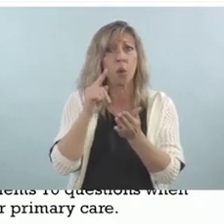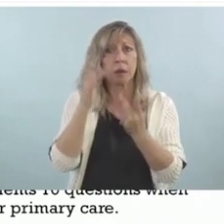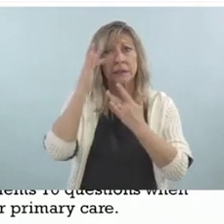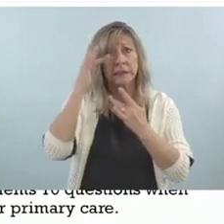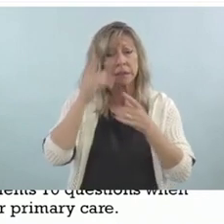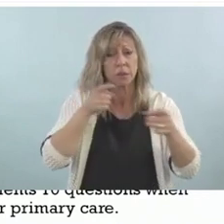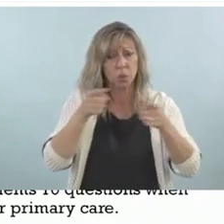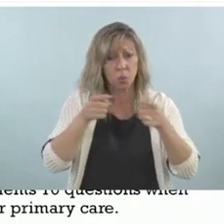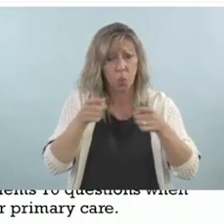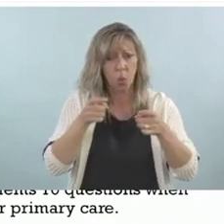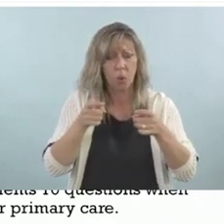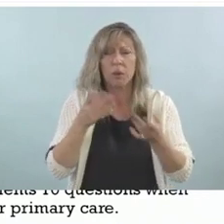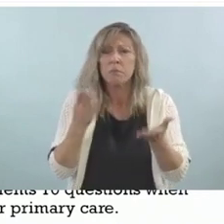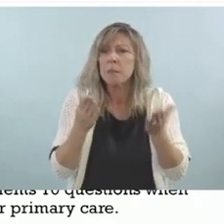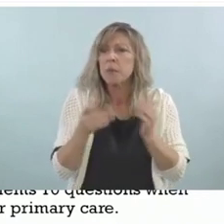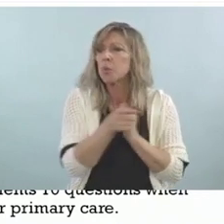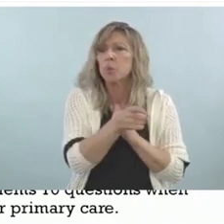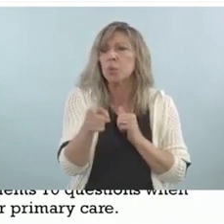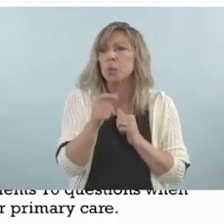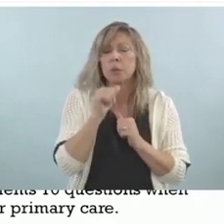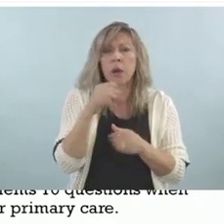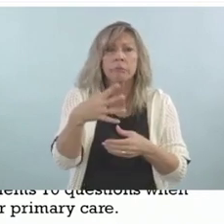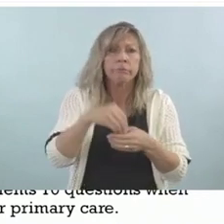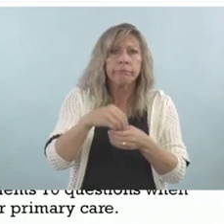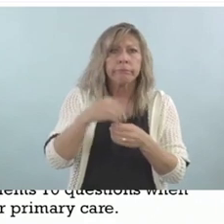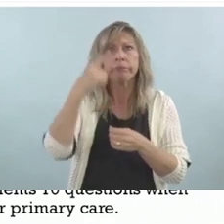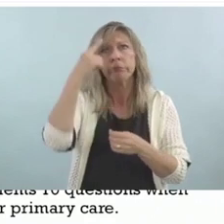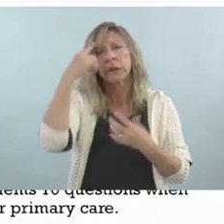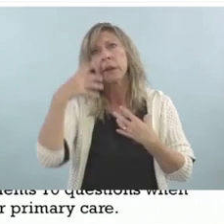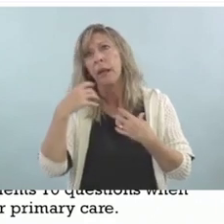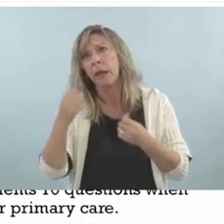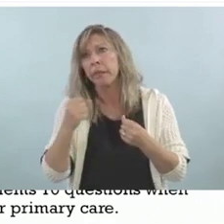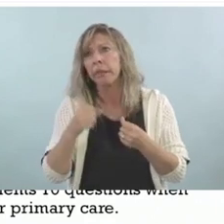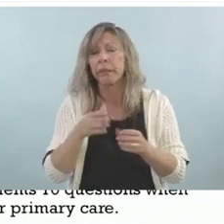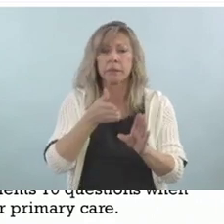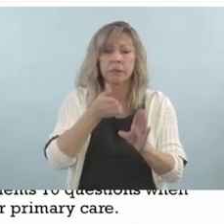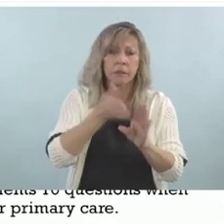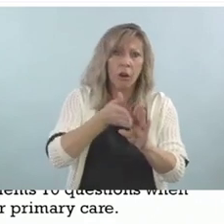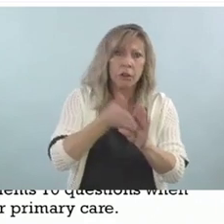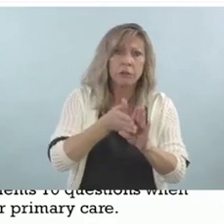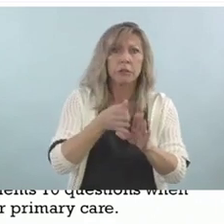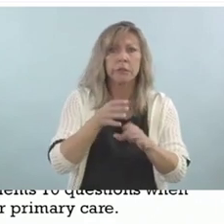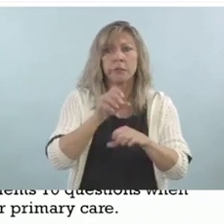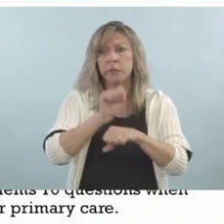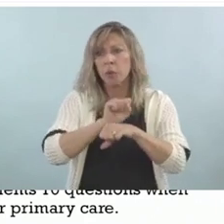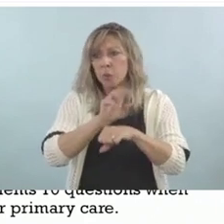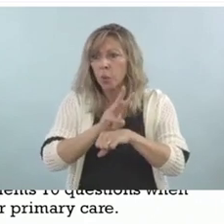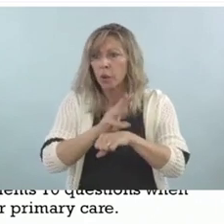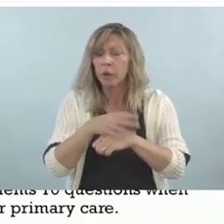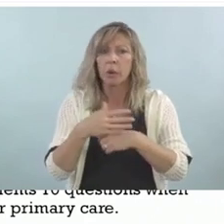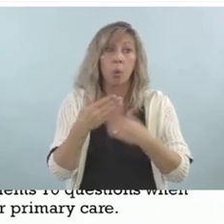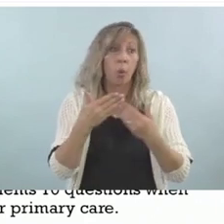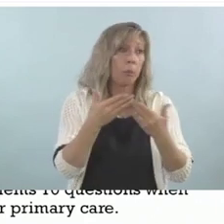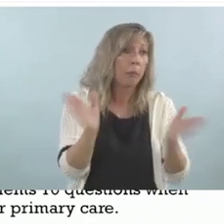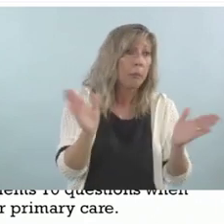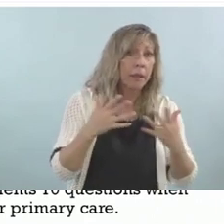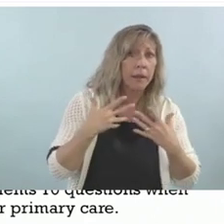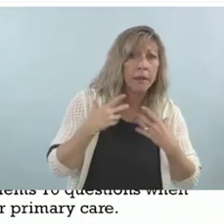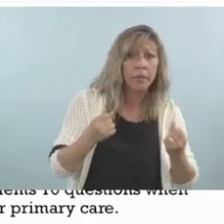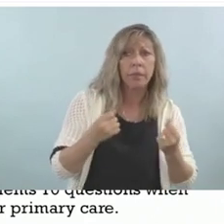health, mental health, psychology, counseling, social work, or if you're not into public health or medicine,